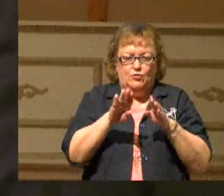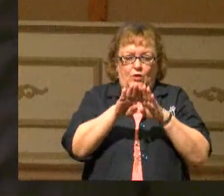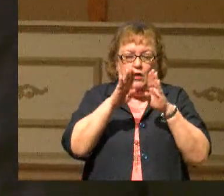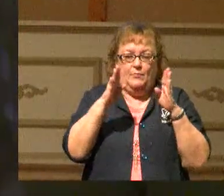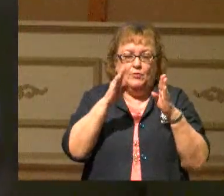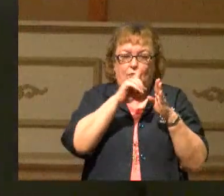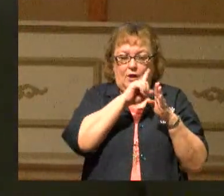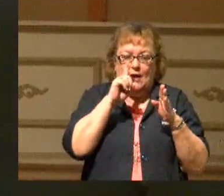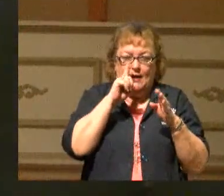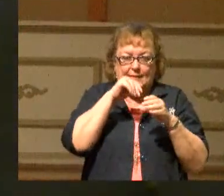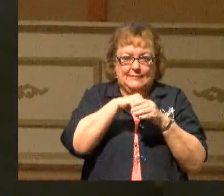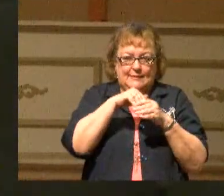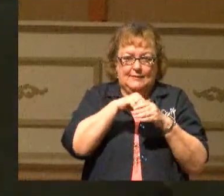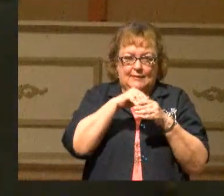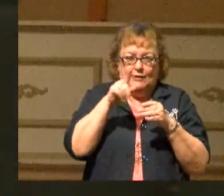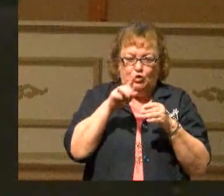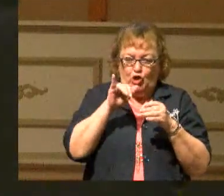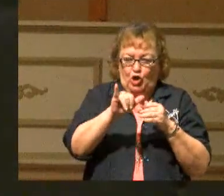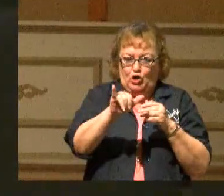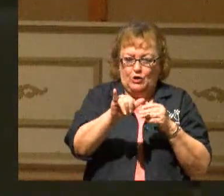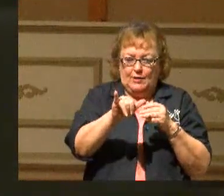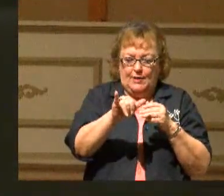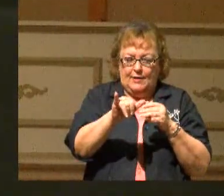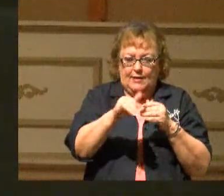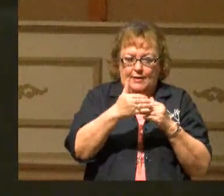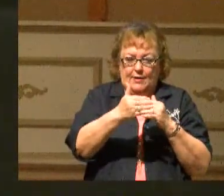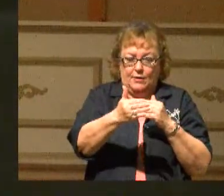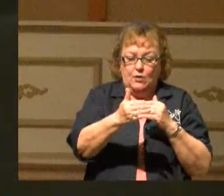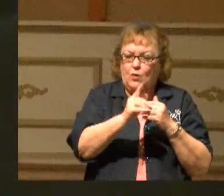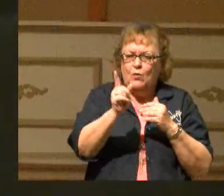your eyes in eternity, where would you be?